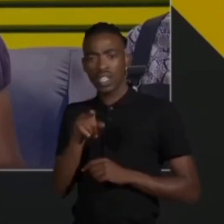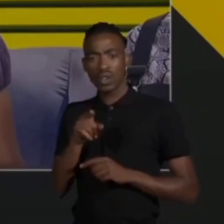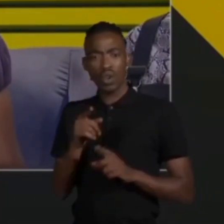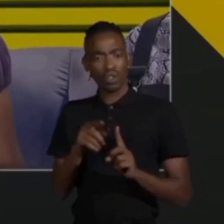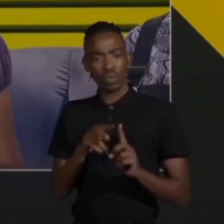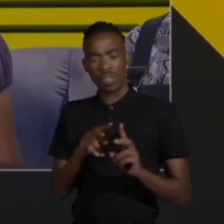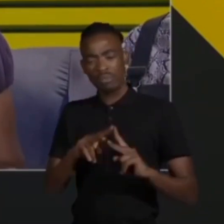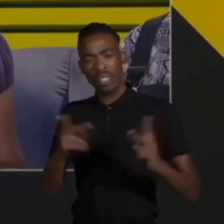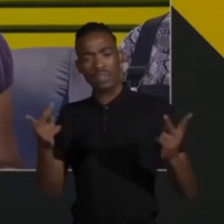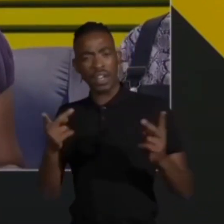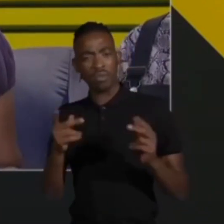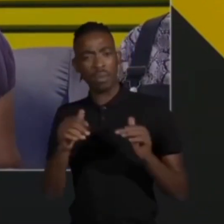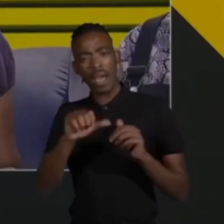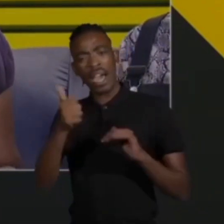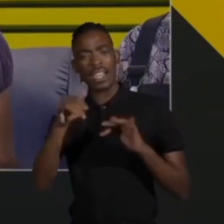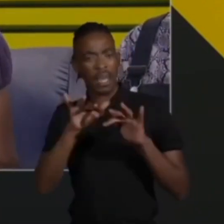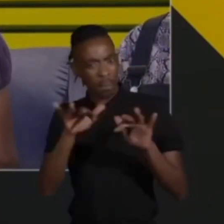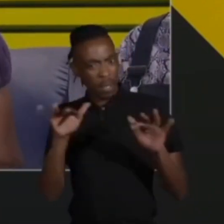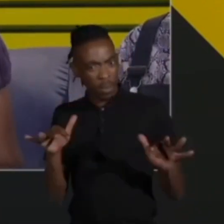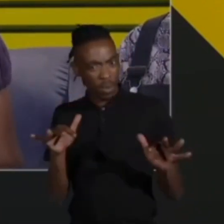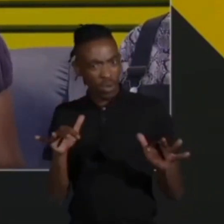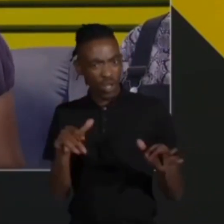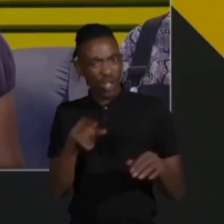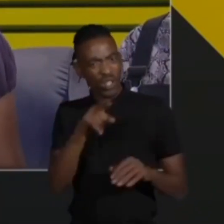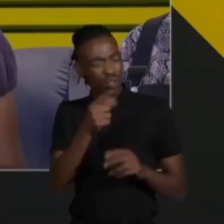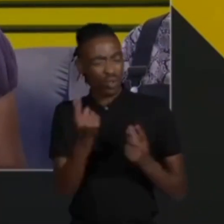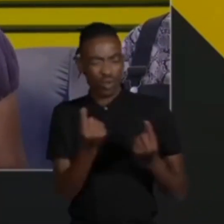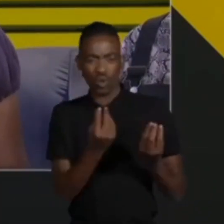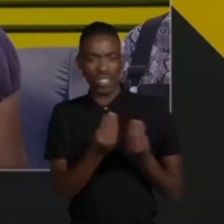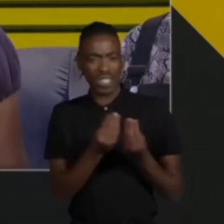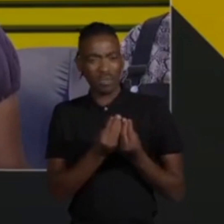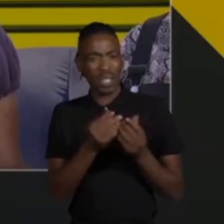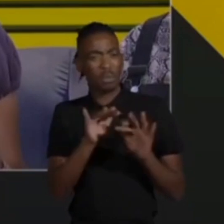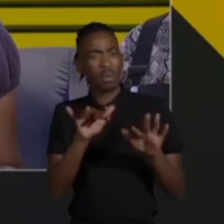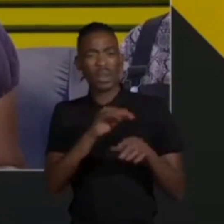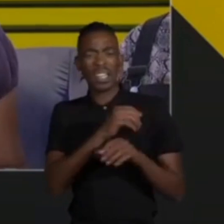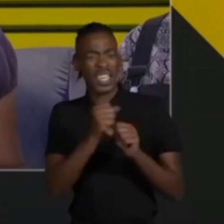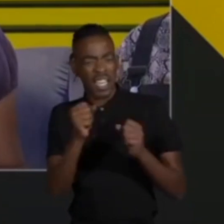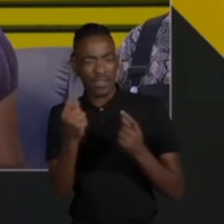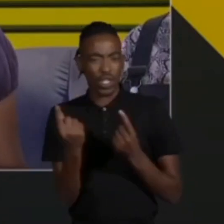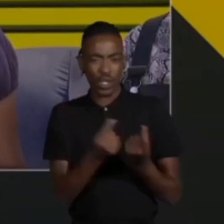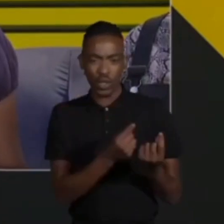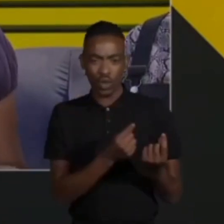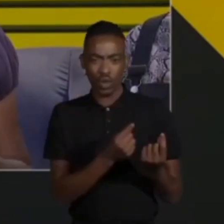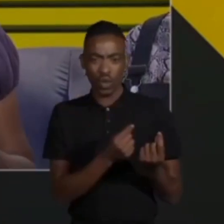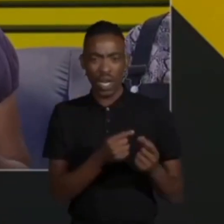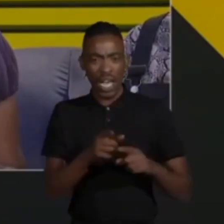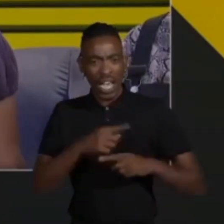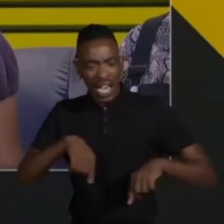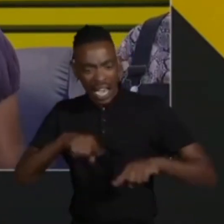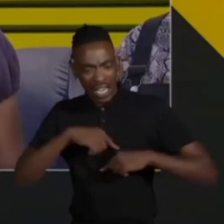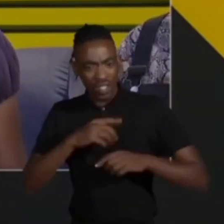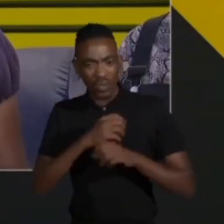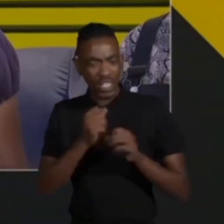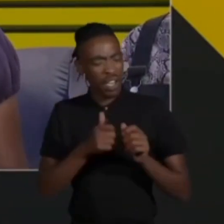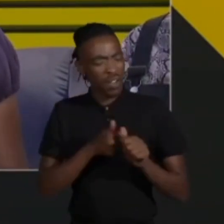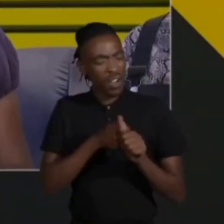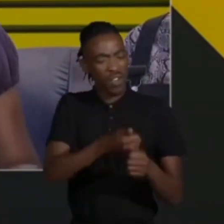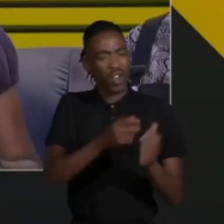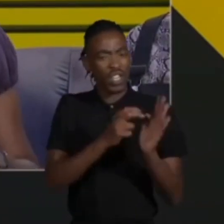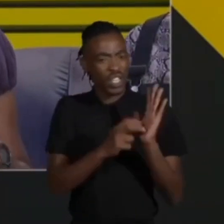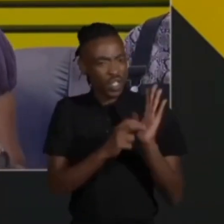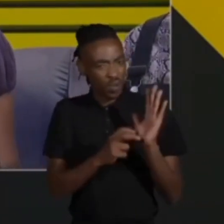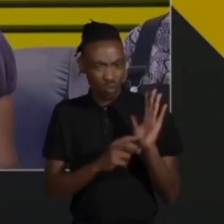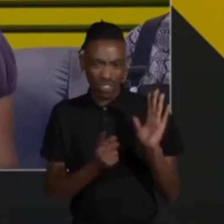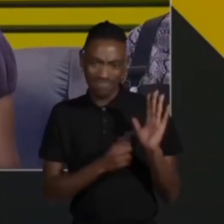you know it's to do something that everyone else is not doing and so we are rebellious in that we are not following the rules and